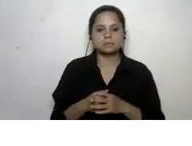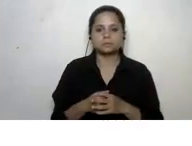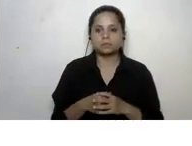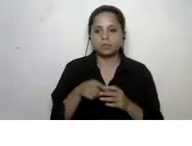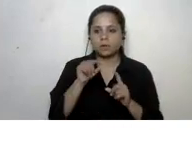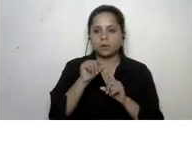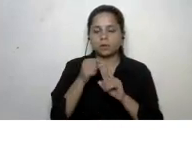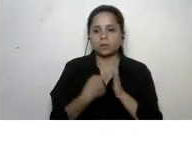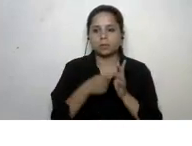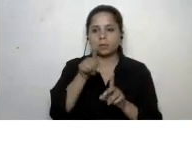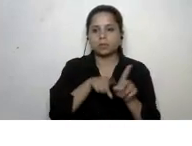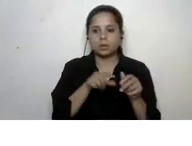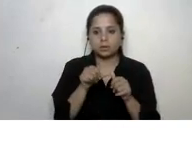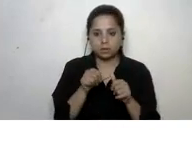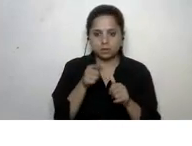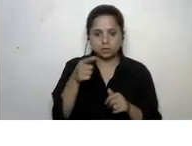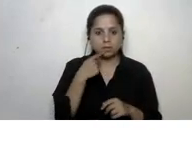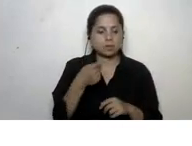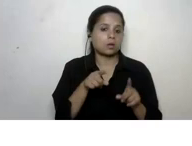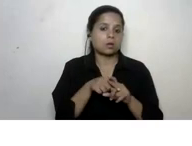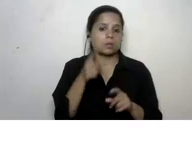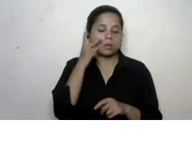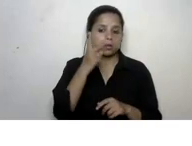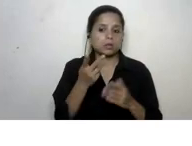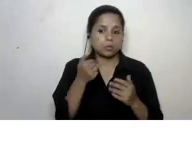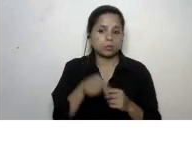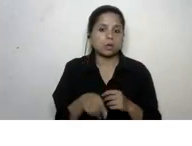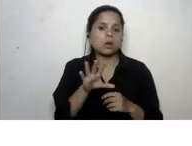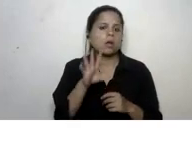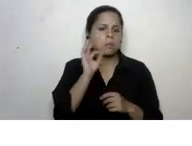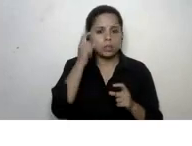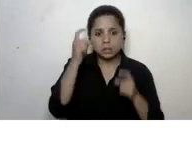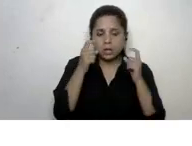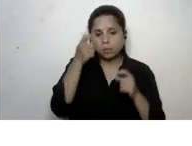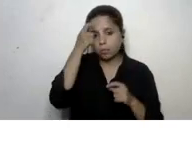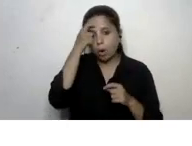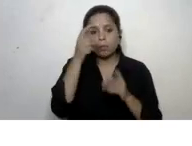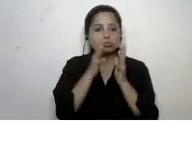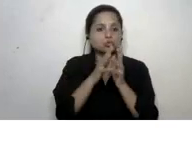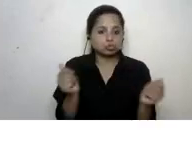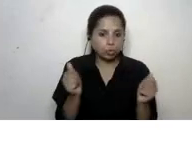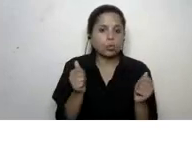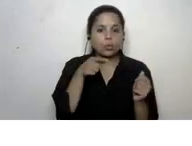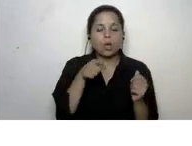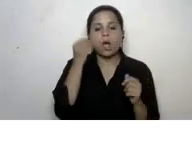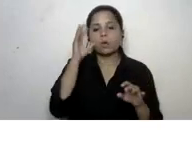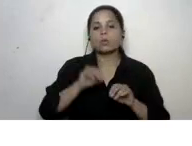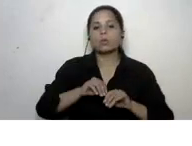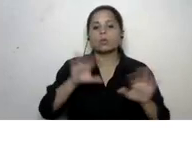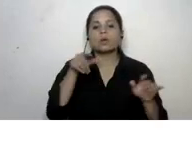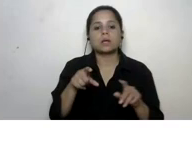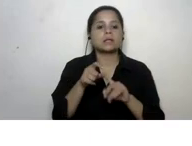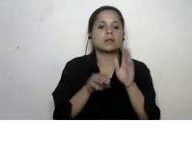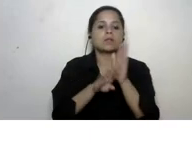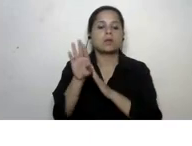that we can also look at uh this as critical thinking and problem solving uh raising awareness about this and developing